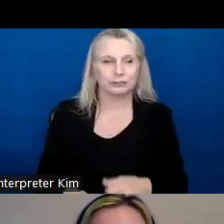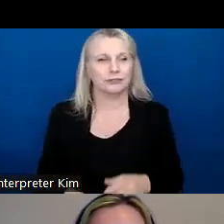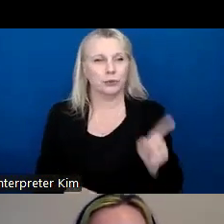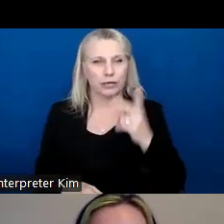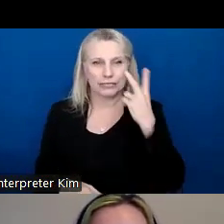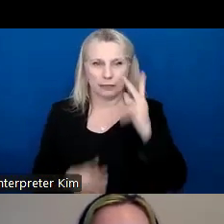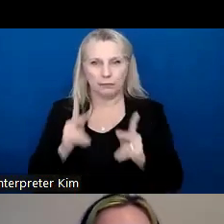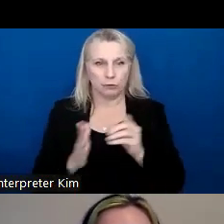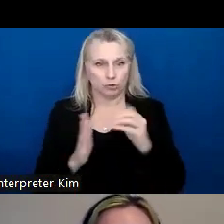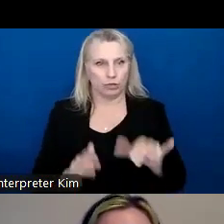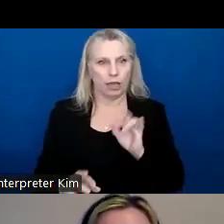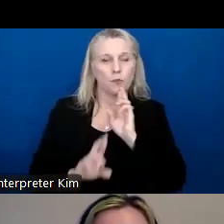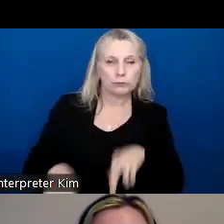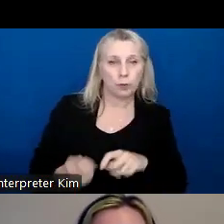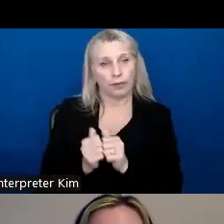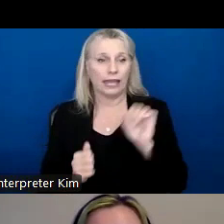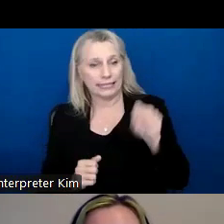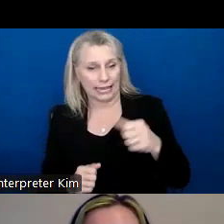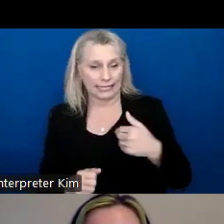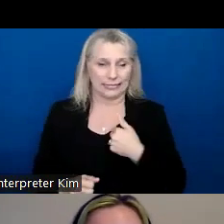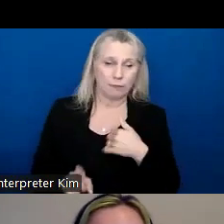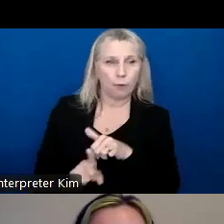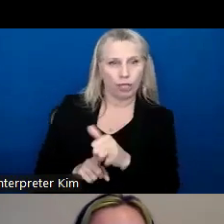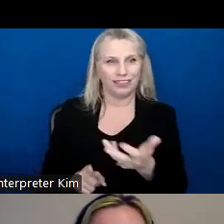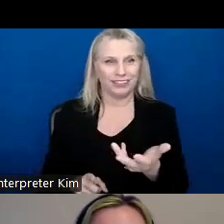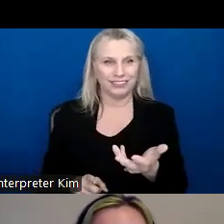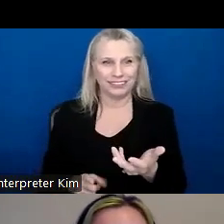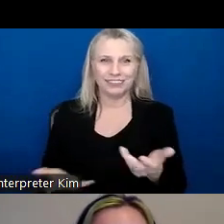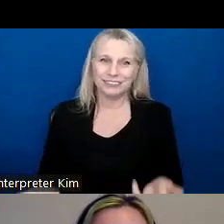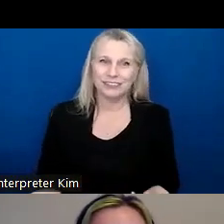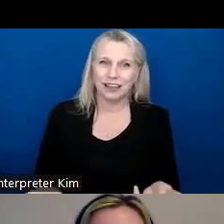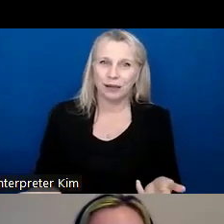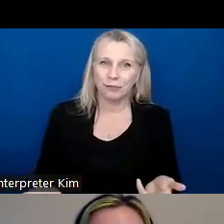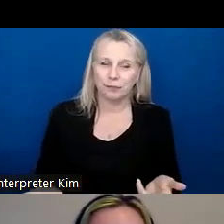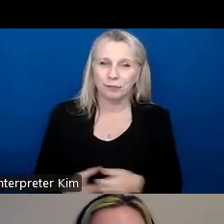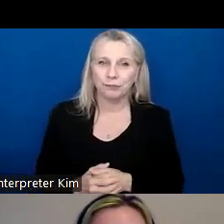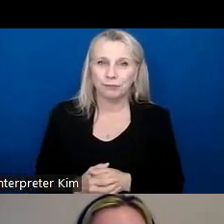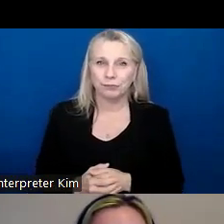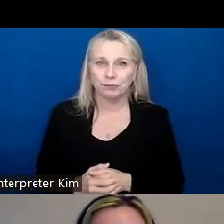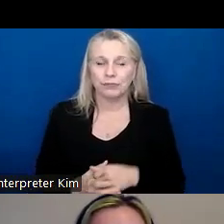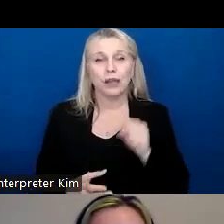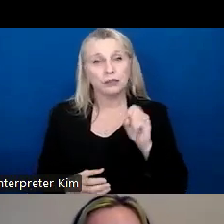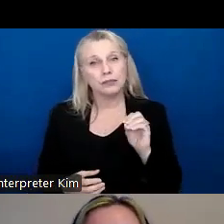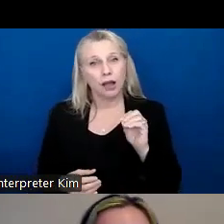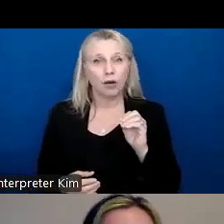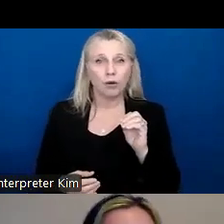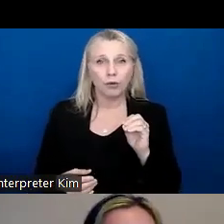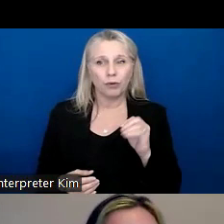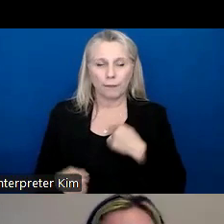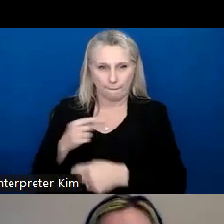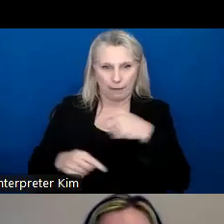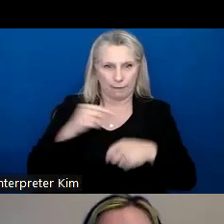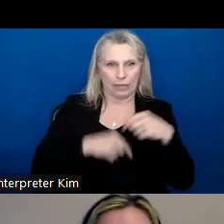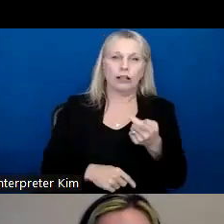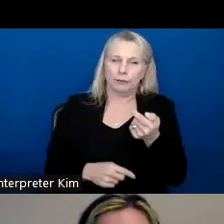start, students start responding with, yes, they think that they are a bully. Um, so sorry, I'm going to backpedal